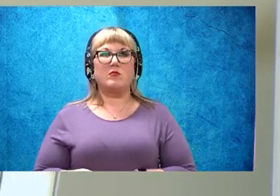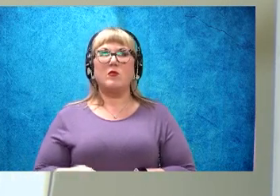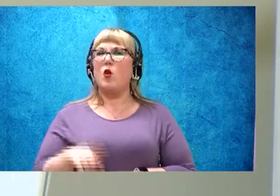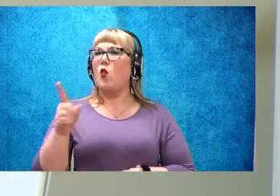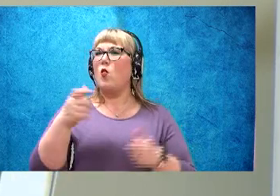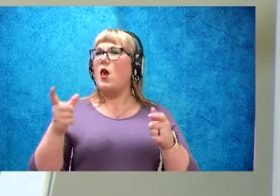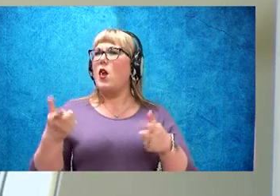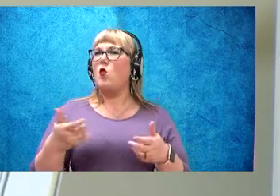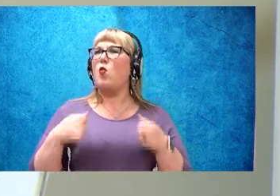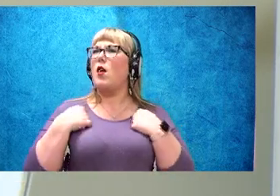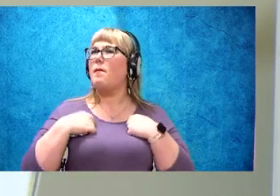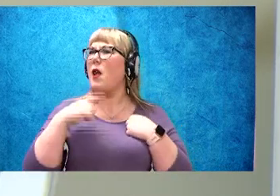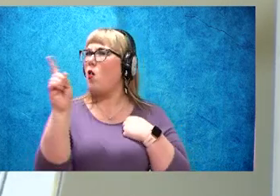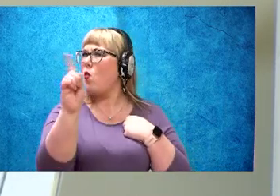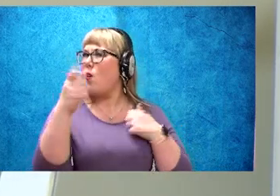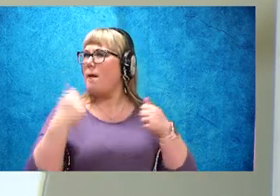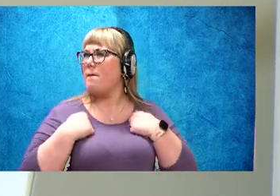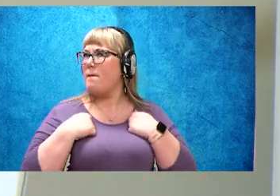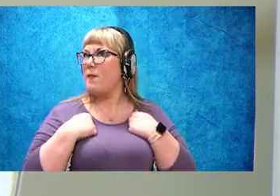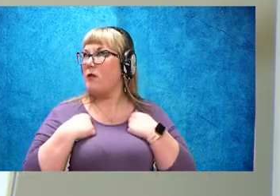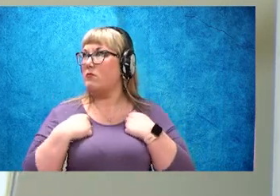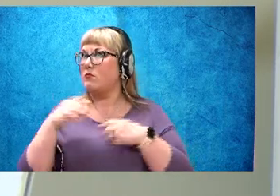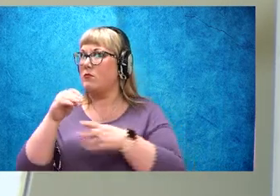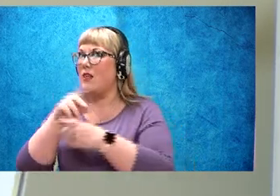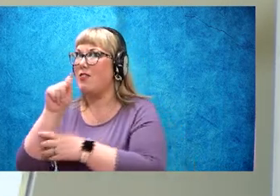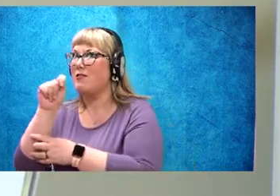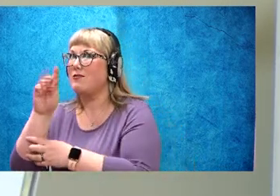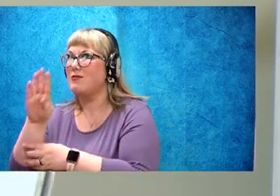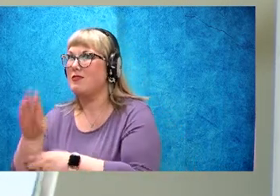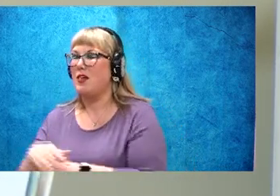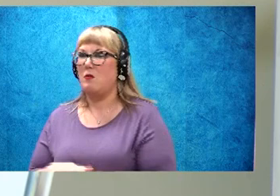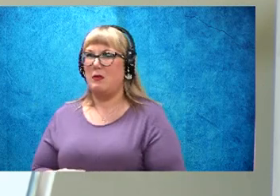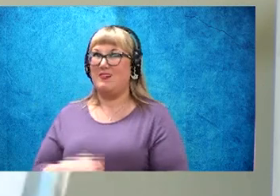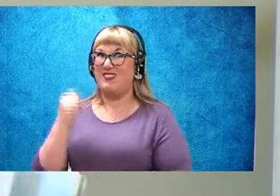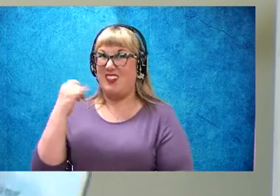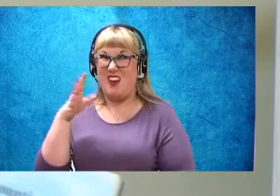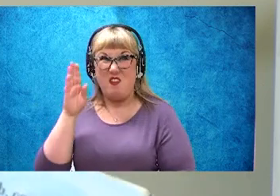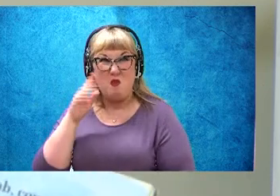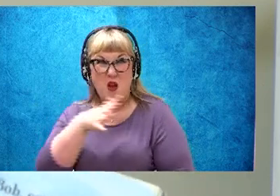Brown's tub, hmm, I wonder what that happened, if Farmer Brown was there.